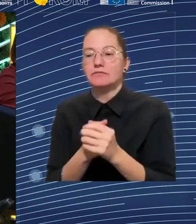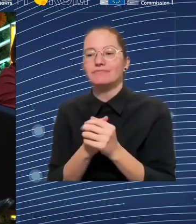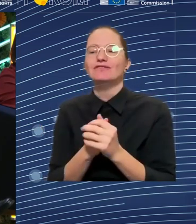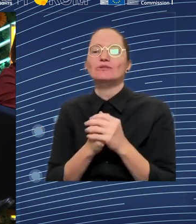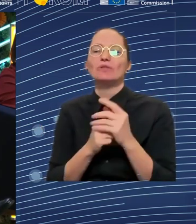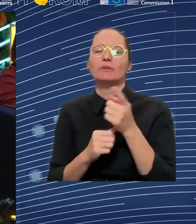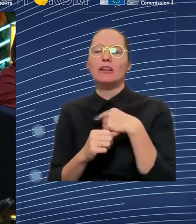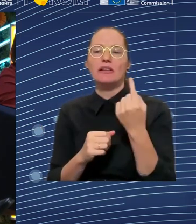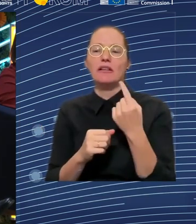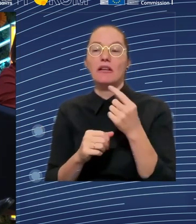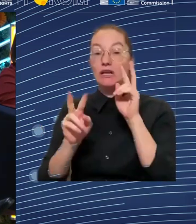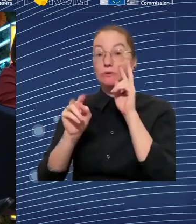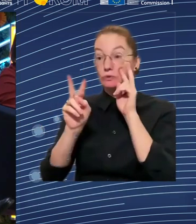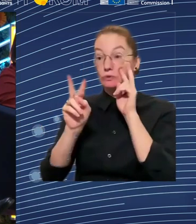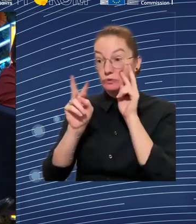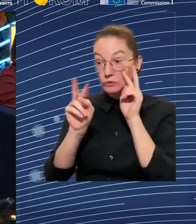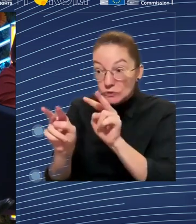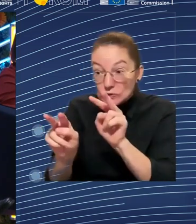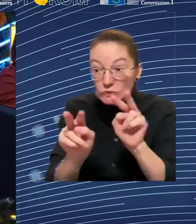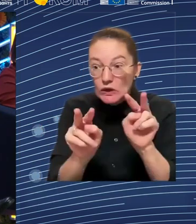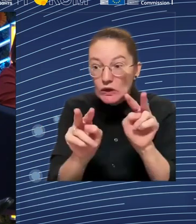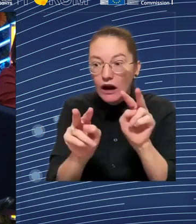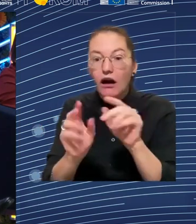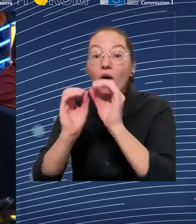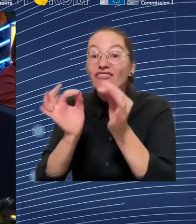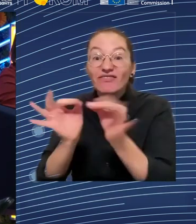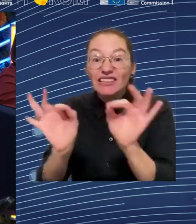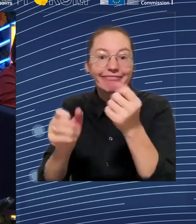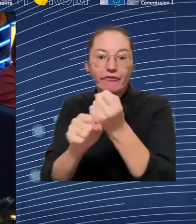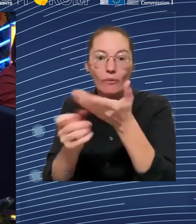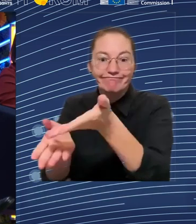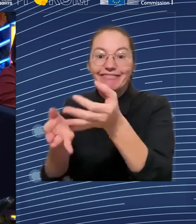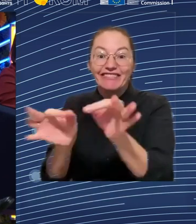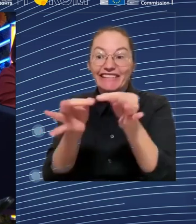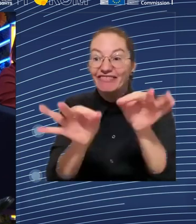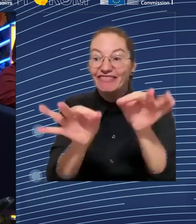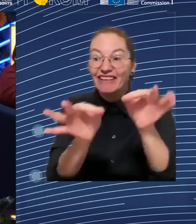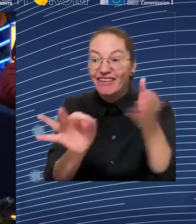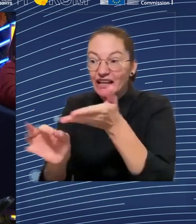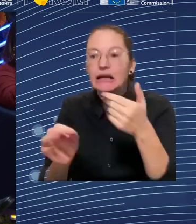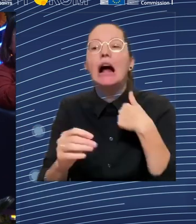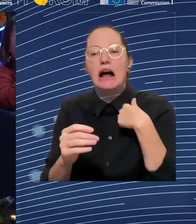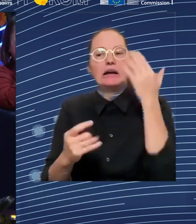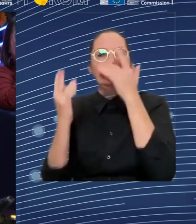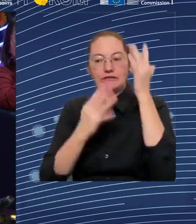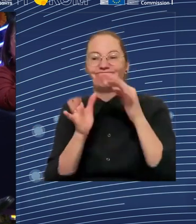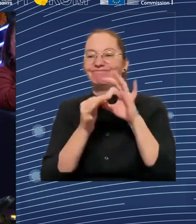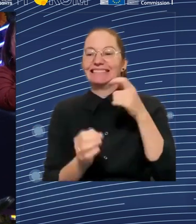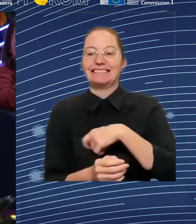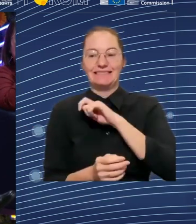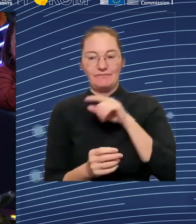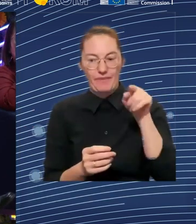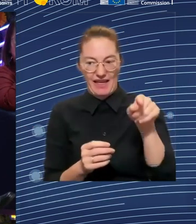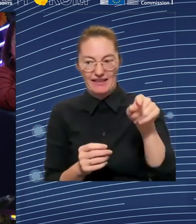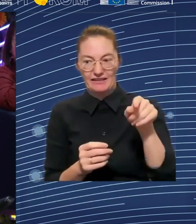need a more comprehensive measure. And we know that there are problems with vacancy data in terms of coverage. So very important